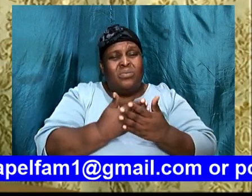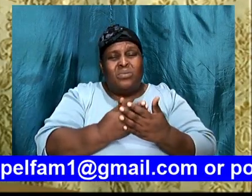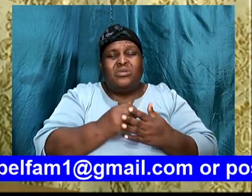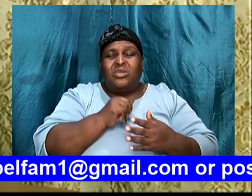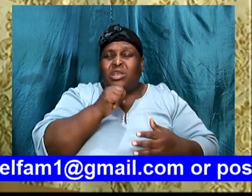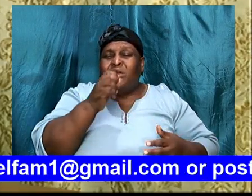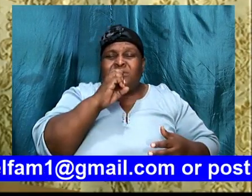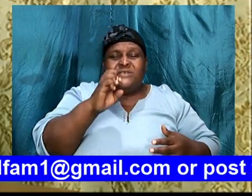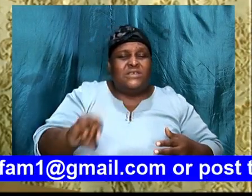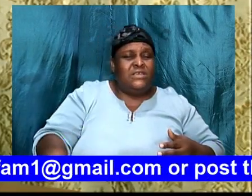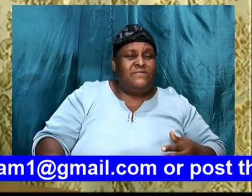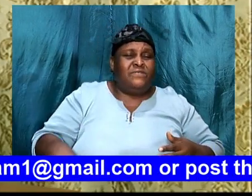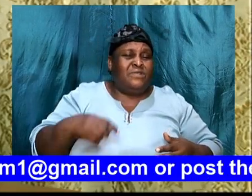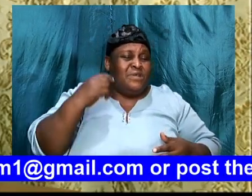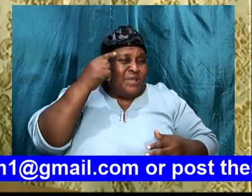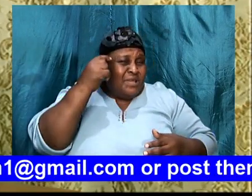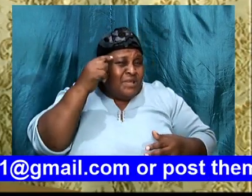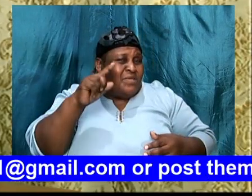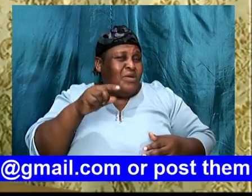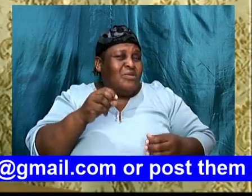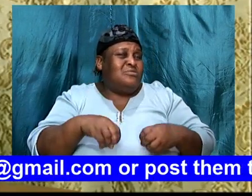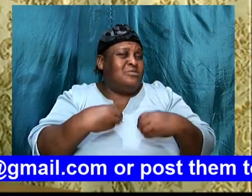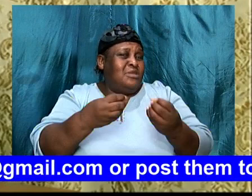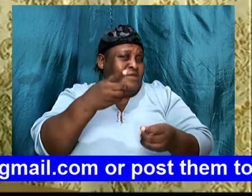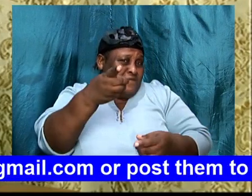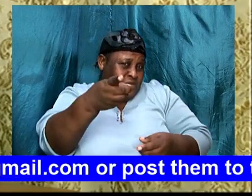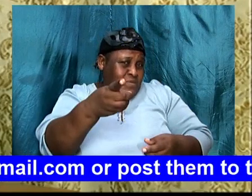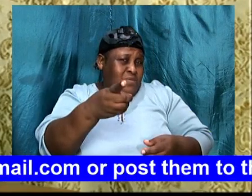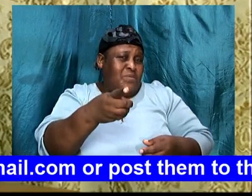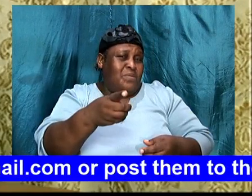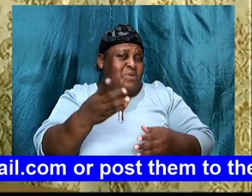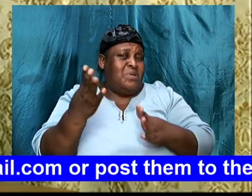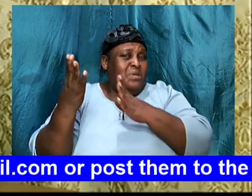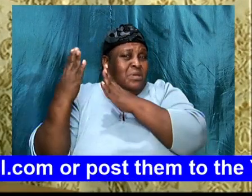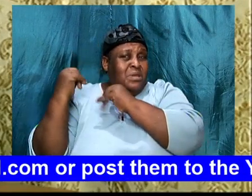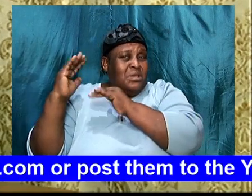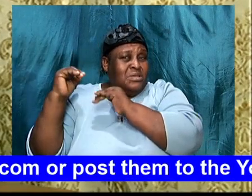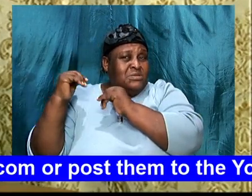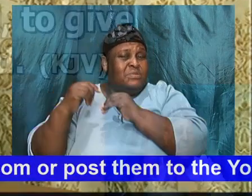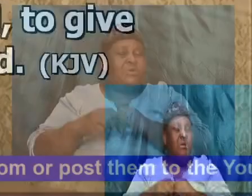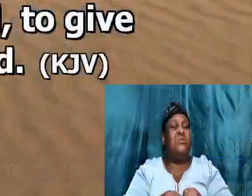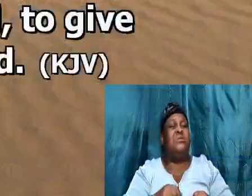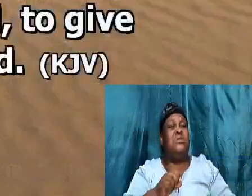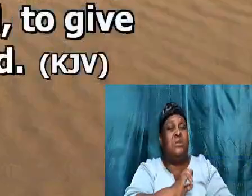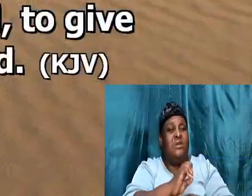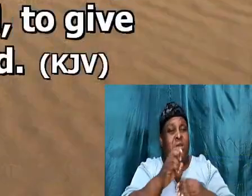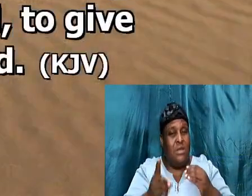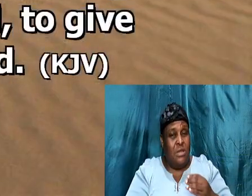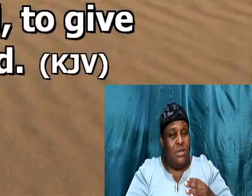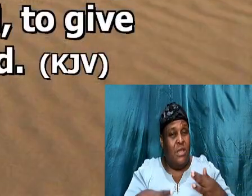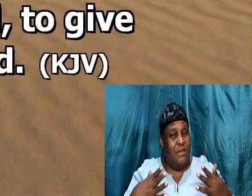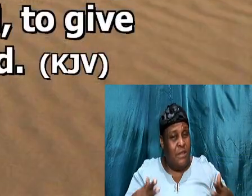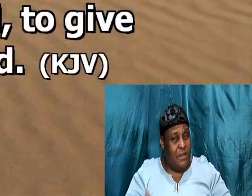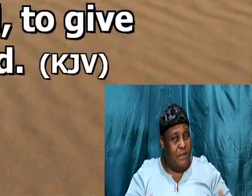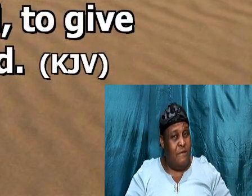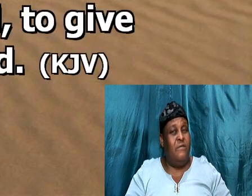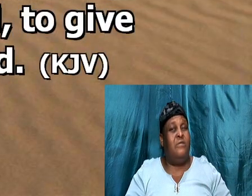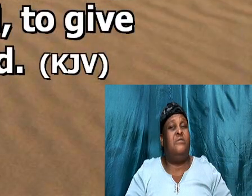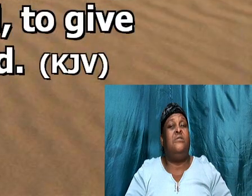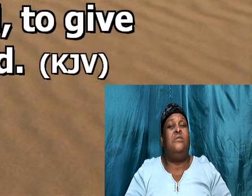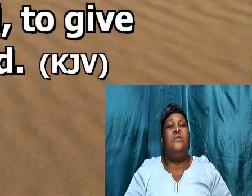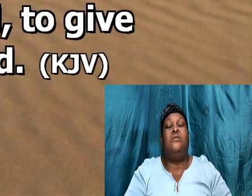evil. Thoughts to give you and expect it in. So the Lord himself